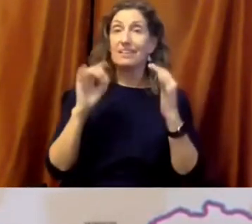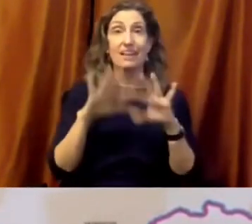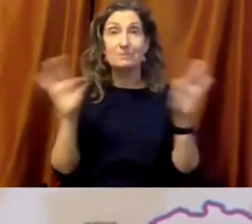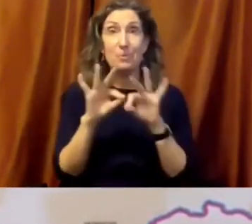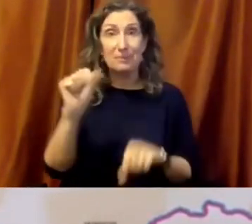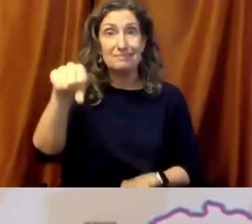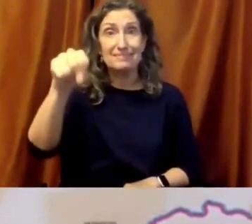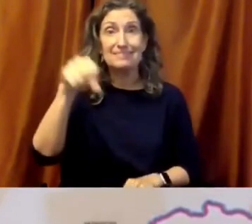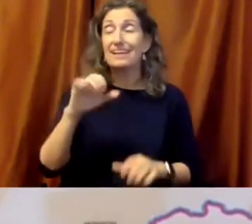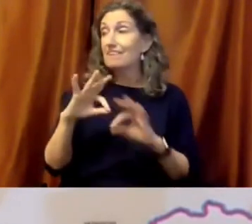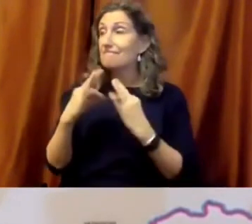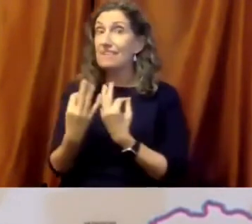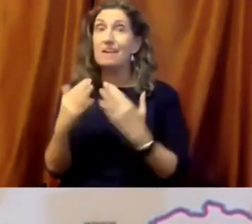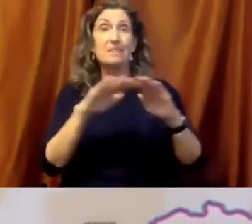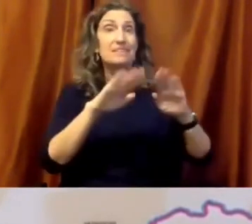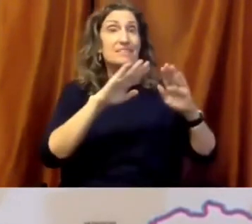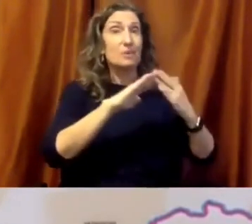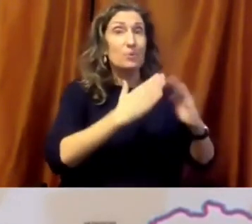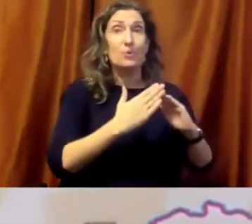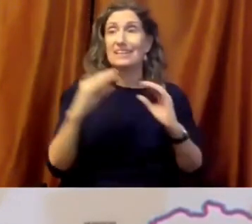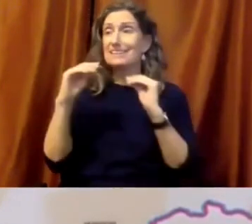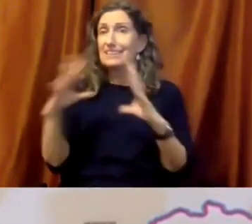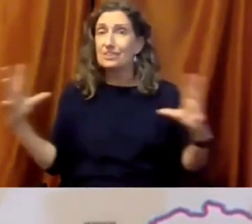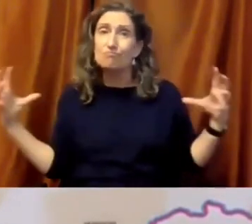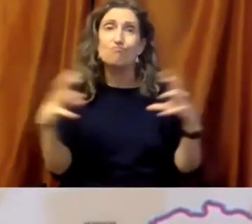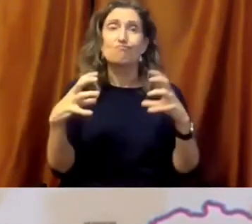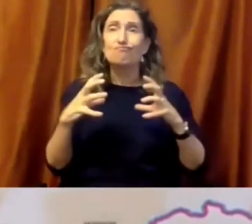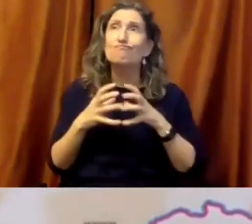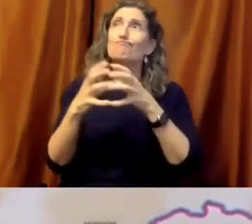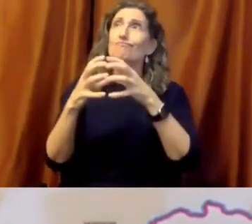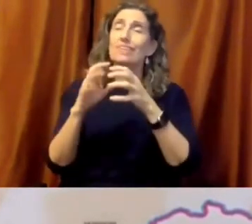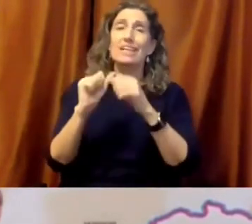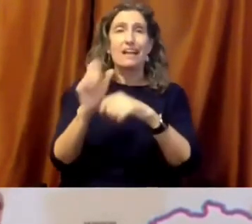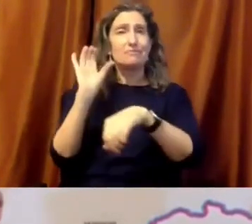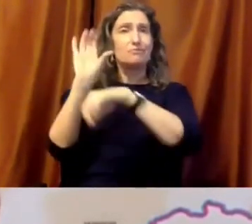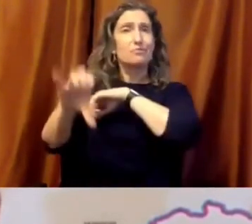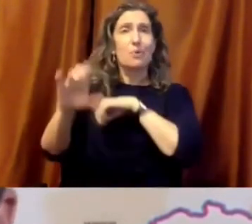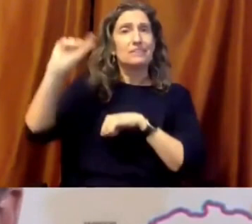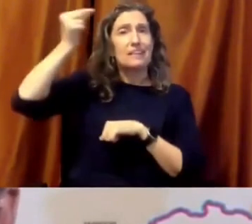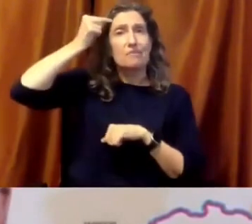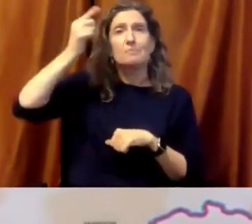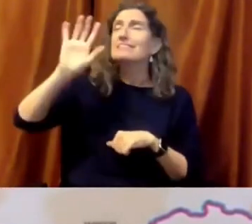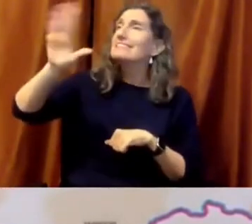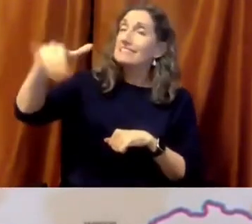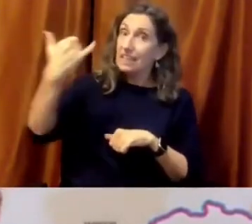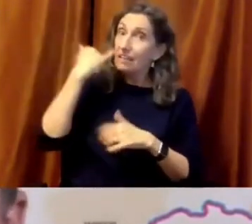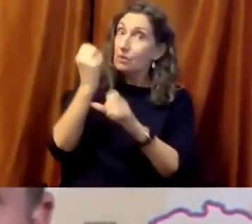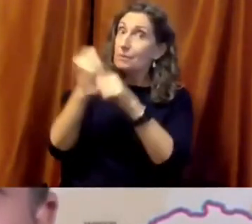others to insist that decisions about national priorities and resources be made in a democratic fashion.